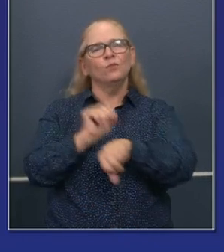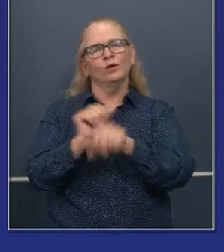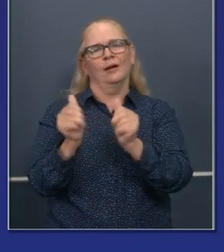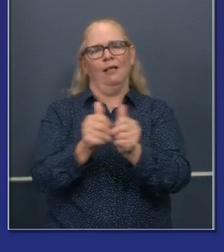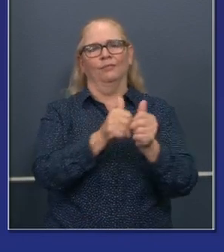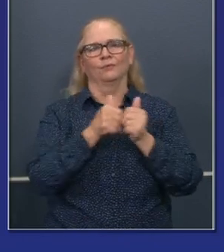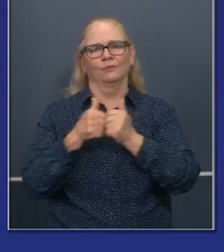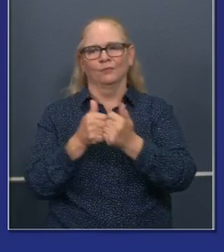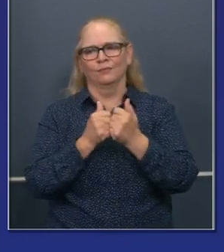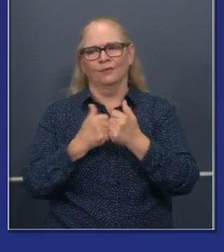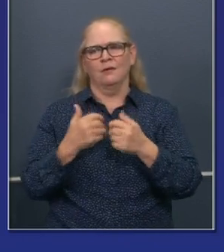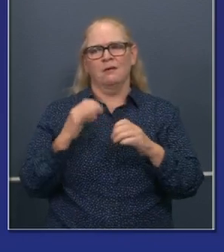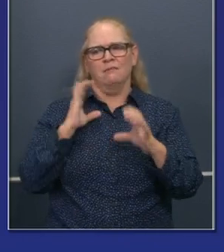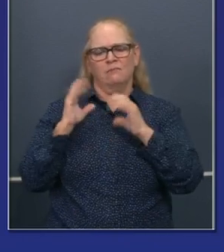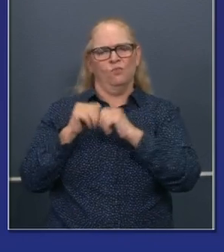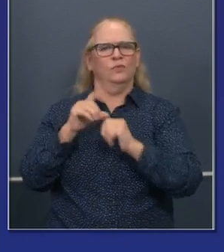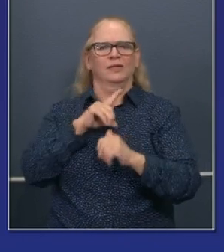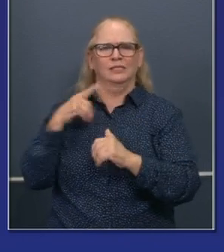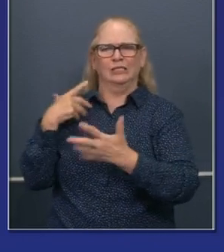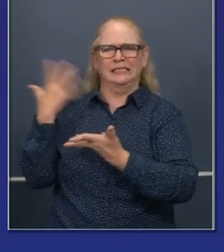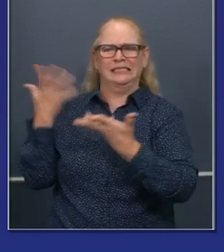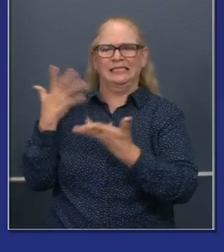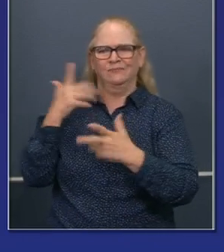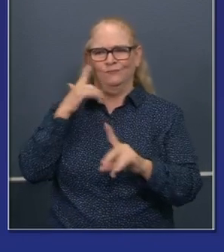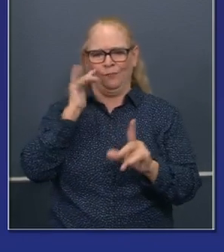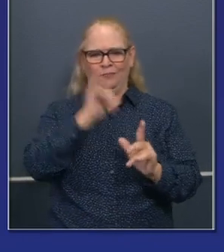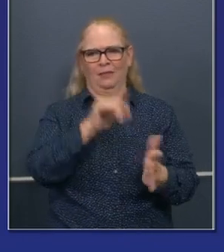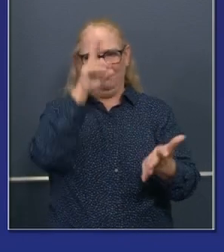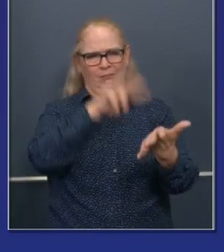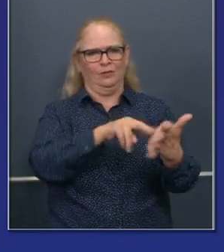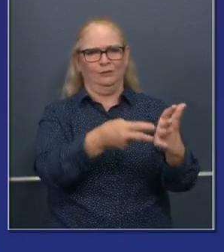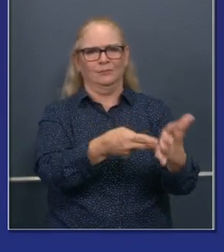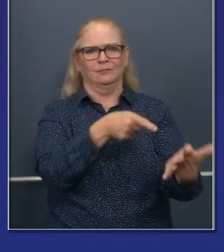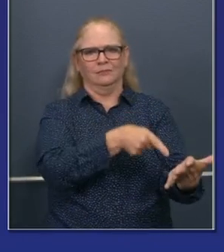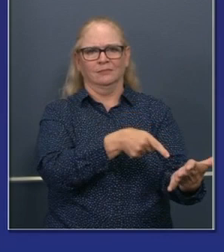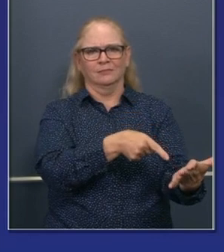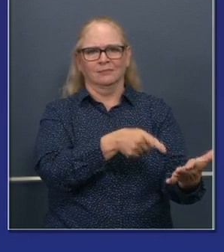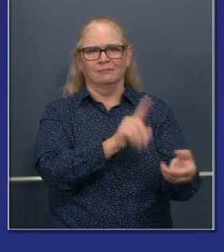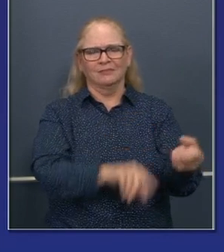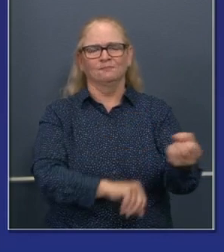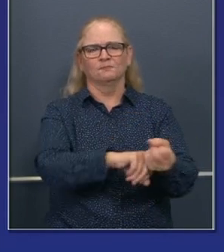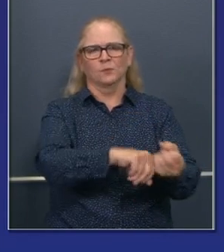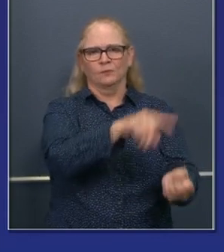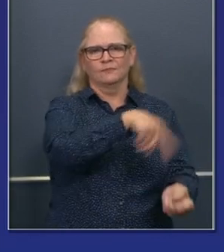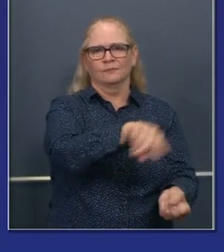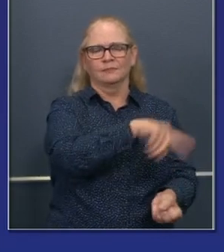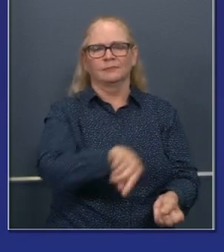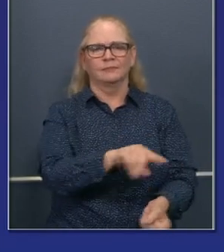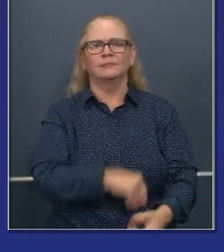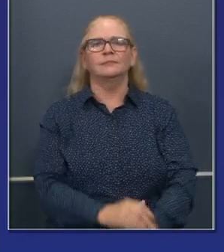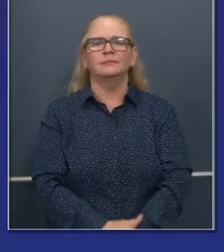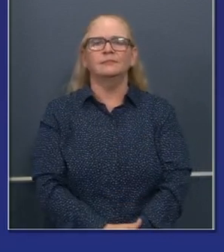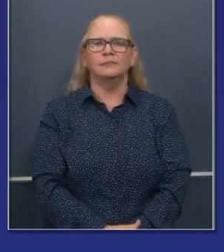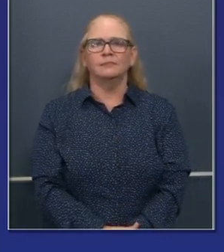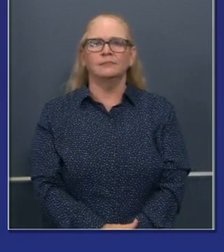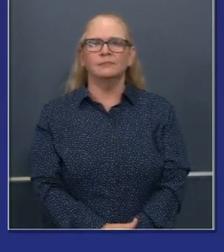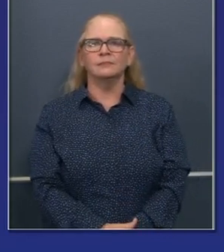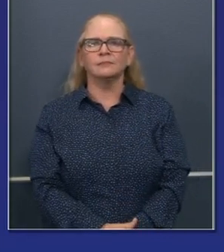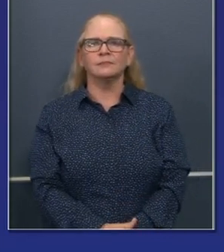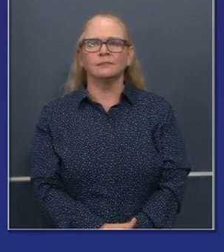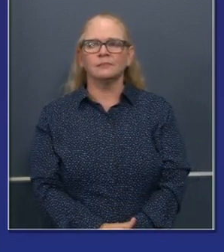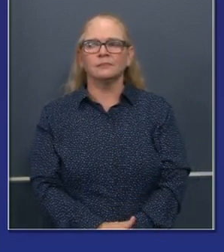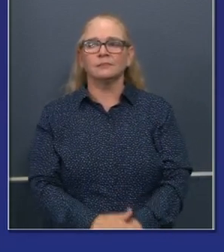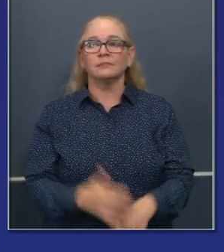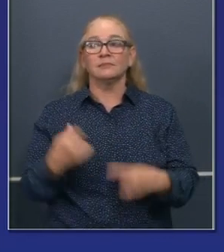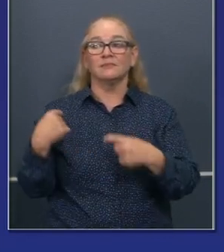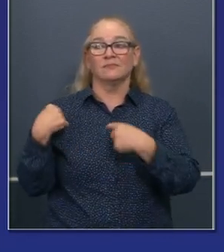mentioned evictions a moment ago and the work we're doing, um, uh, in that space in the past, the work we've done with the judicial council and hope, uh, is enacted